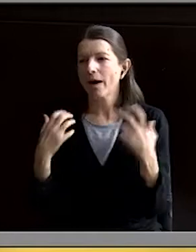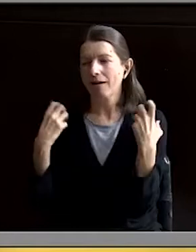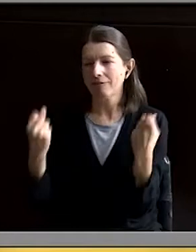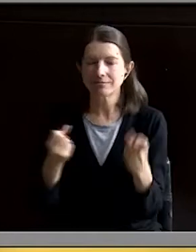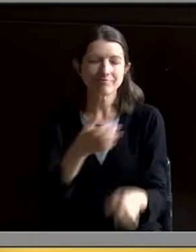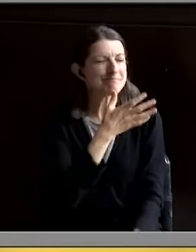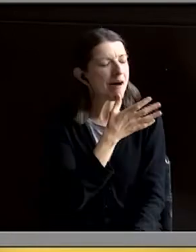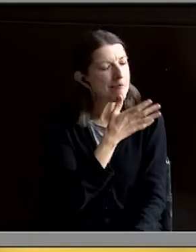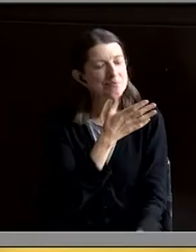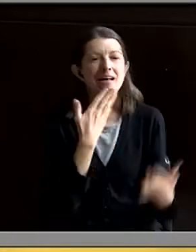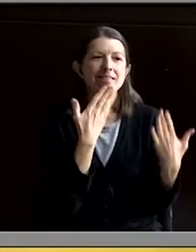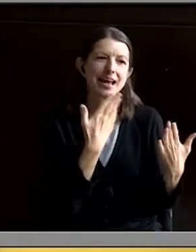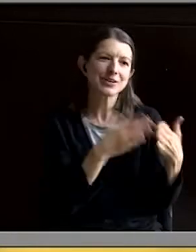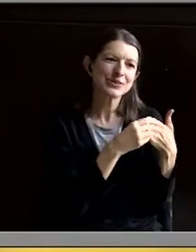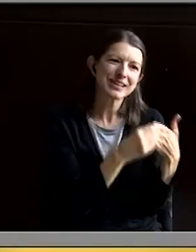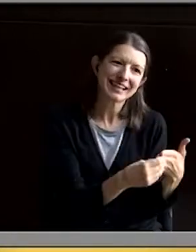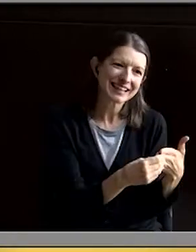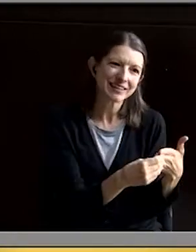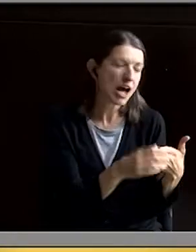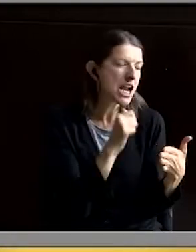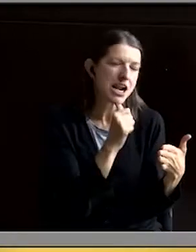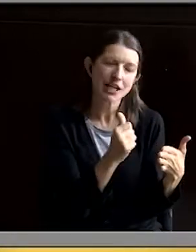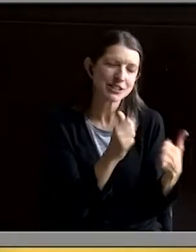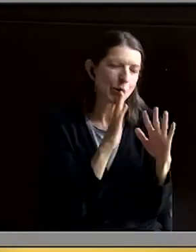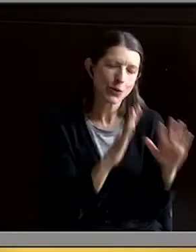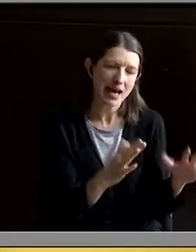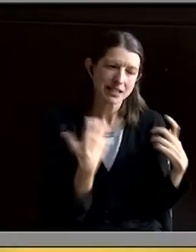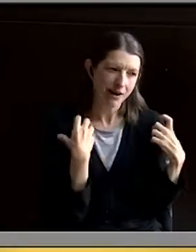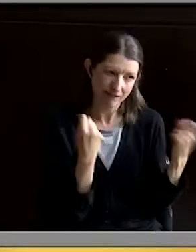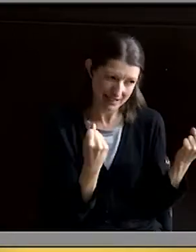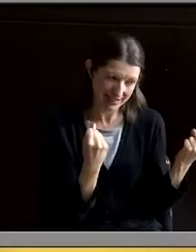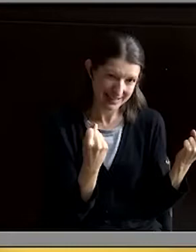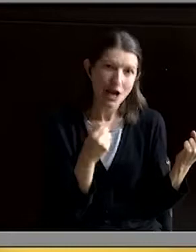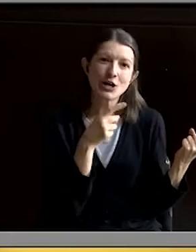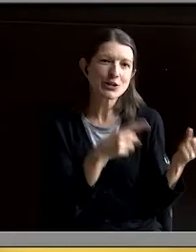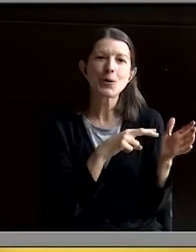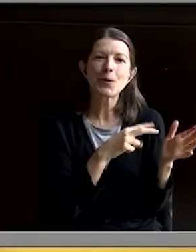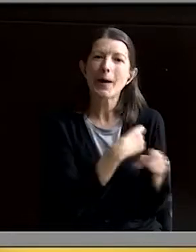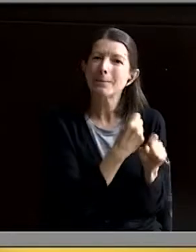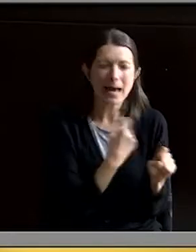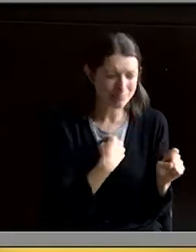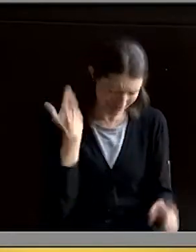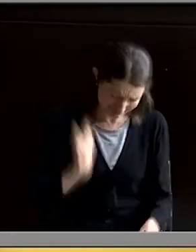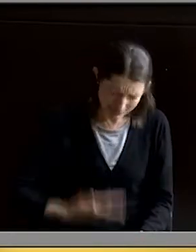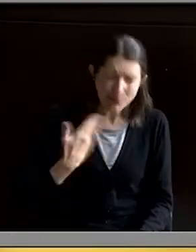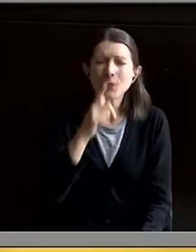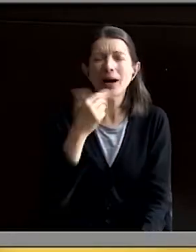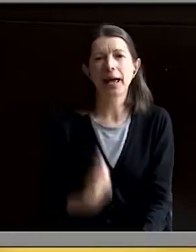Mom, thank you for leading our house with a not-so-quiet confidence. You've made me the person I am standing up here today.